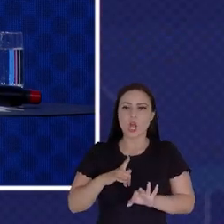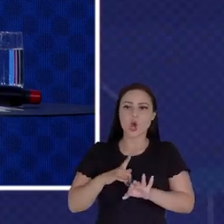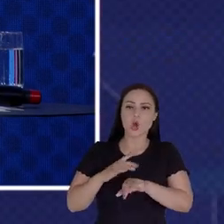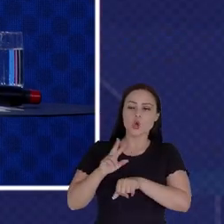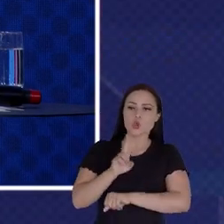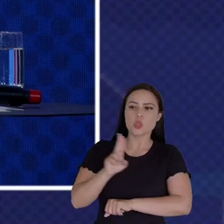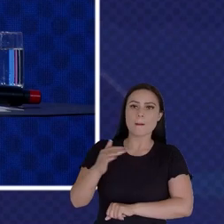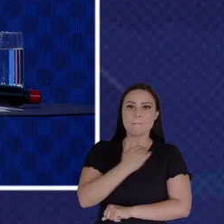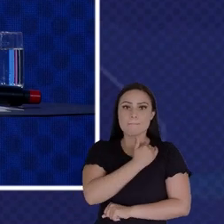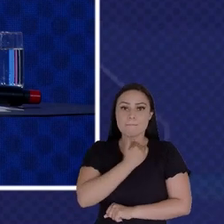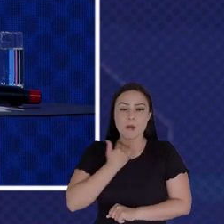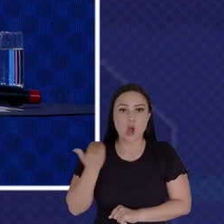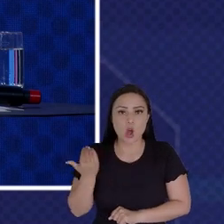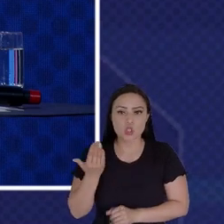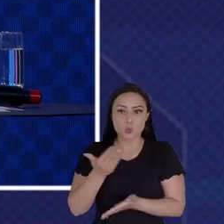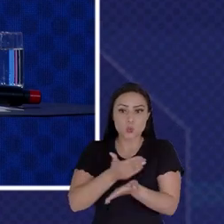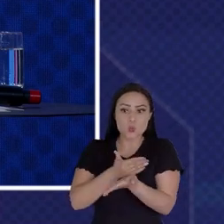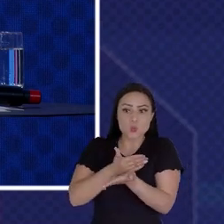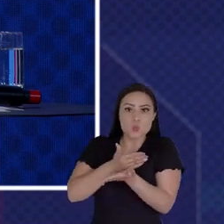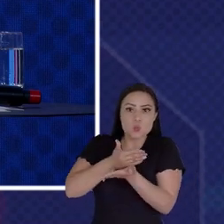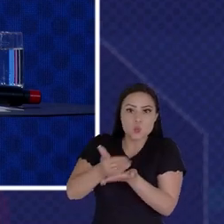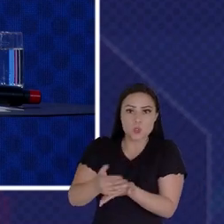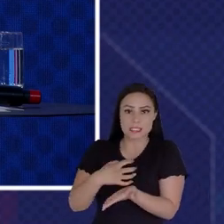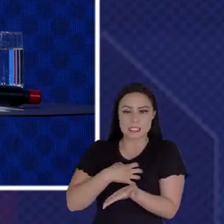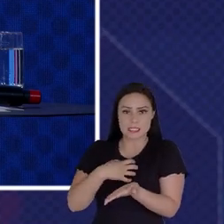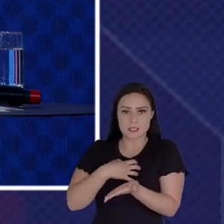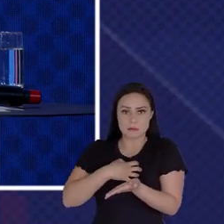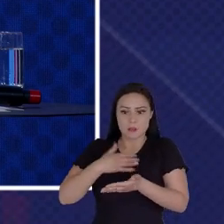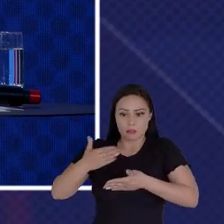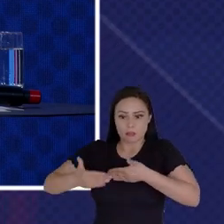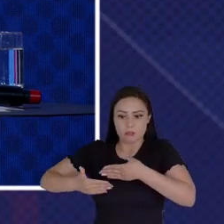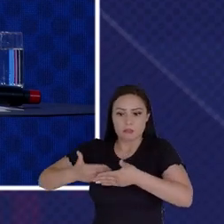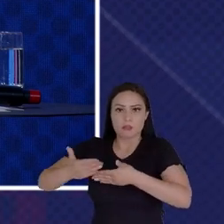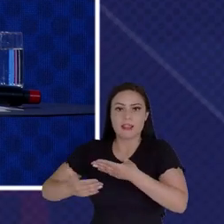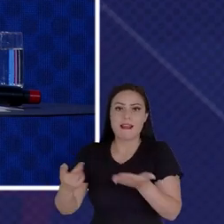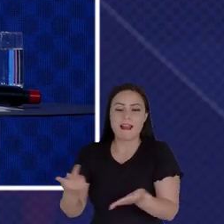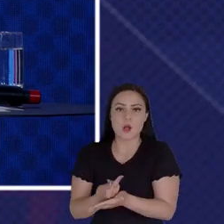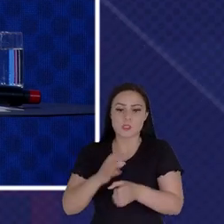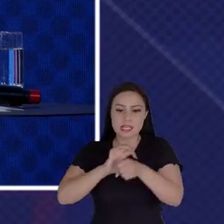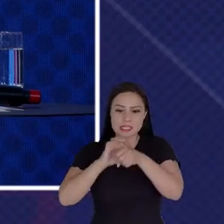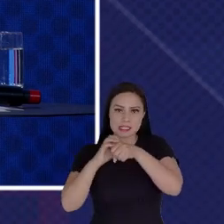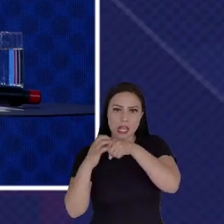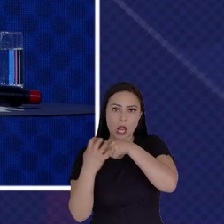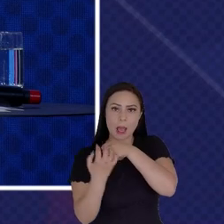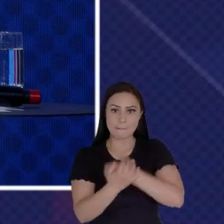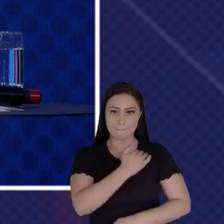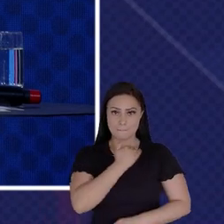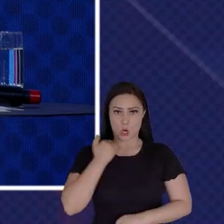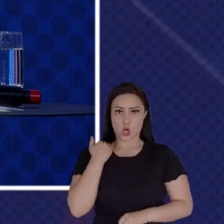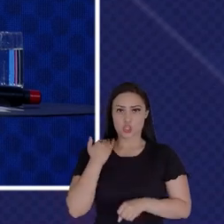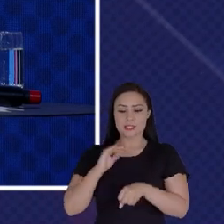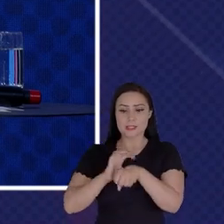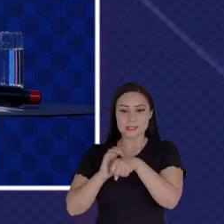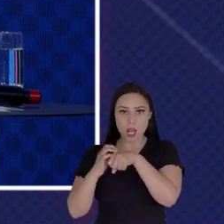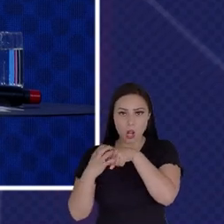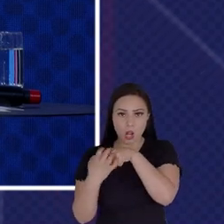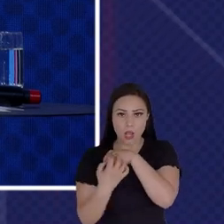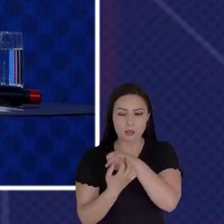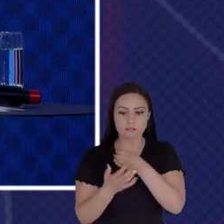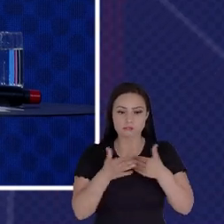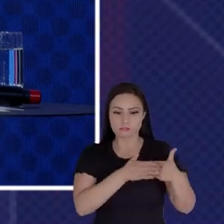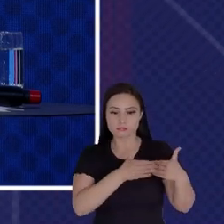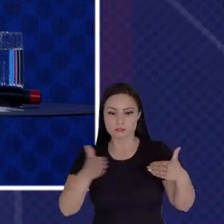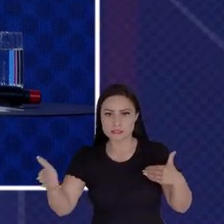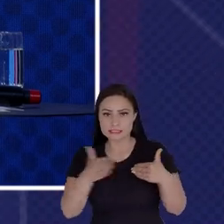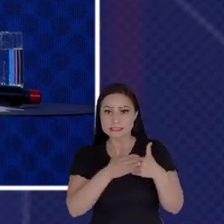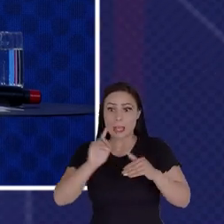Chain Reaction That Causes Your Cells To Die Over Some Period And